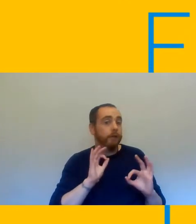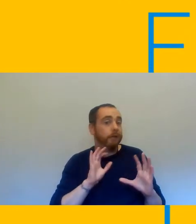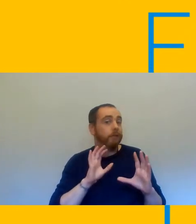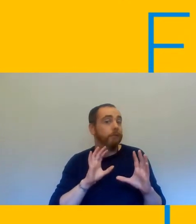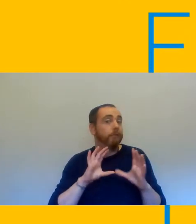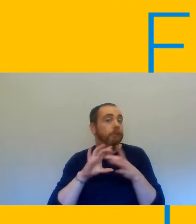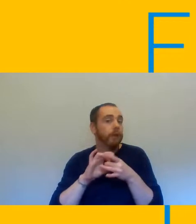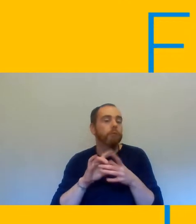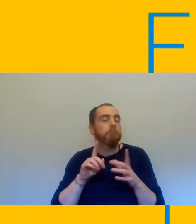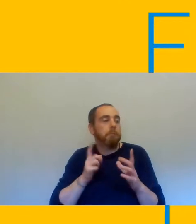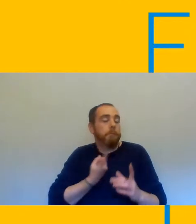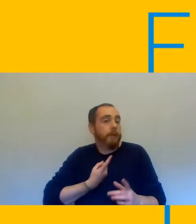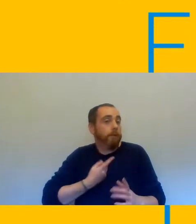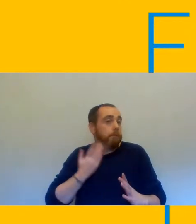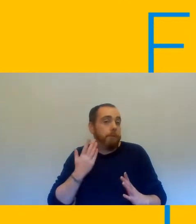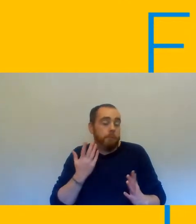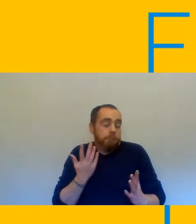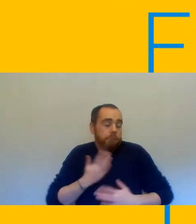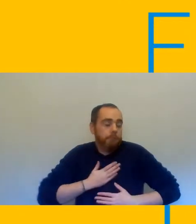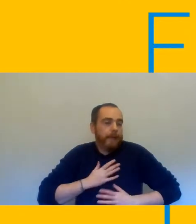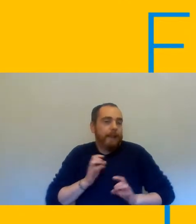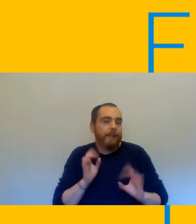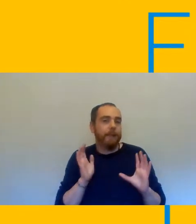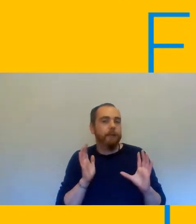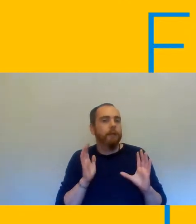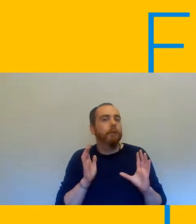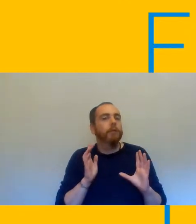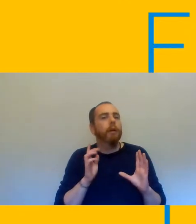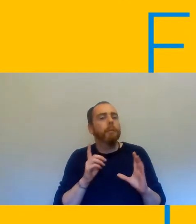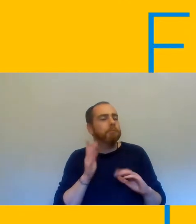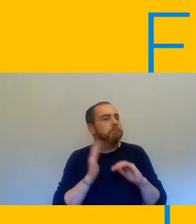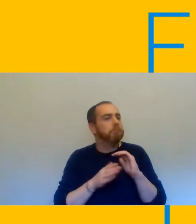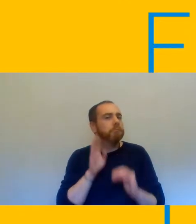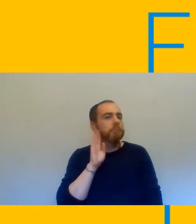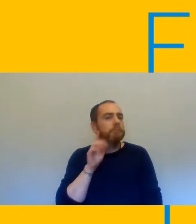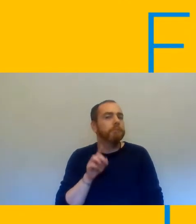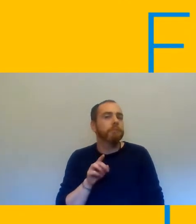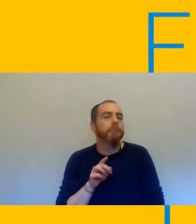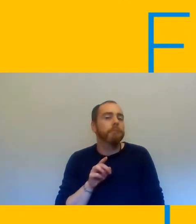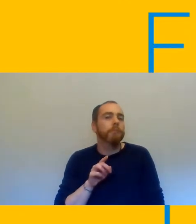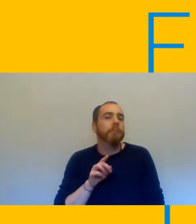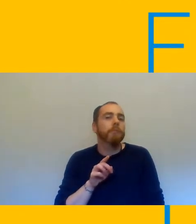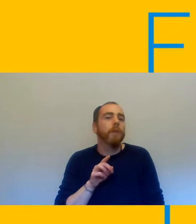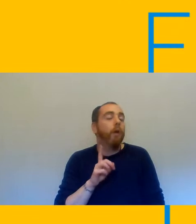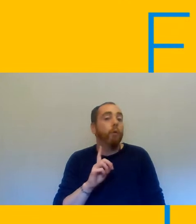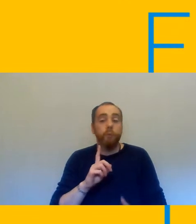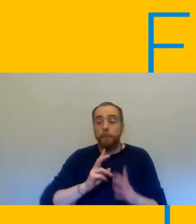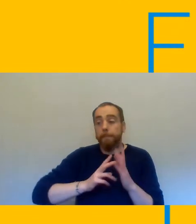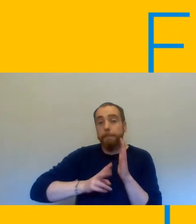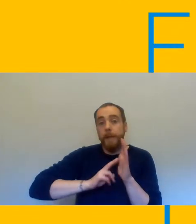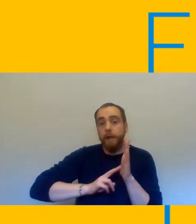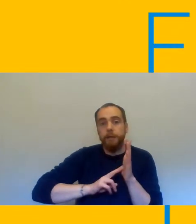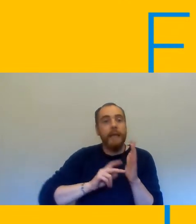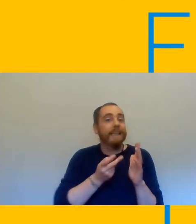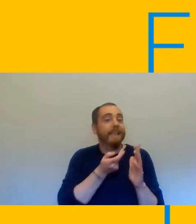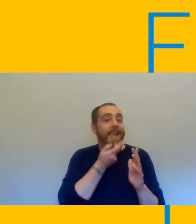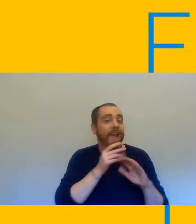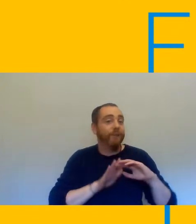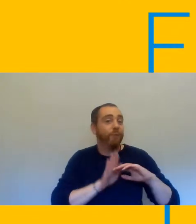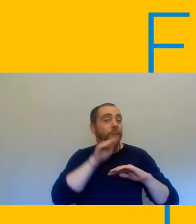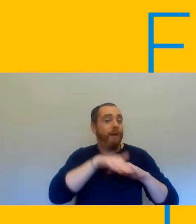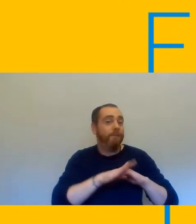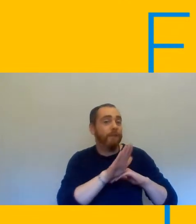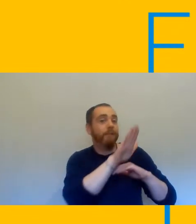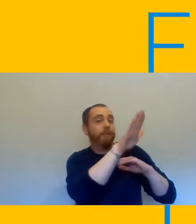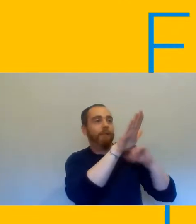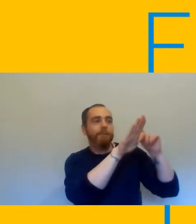speaking for myself here um about what are they doing to plan for a second possible wave and i think this is really important